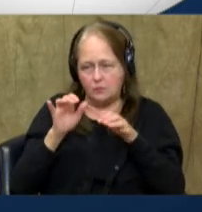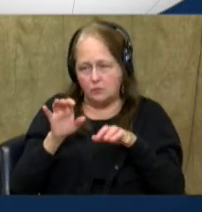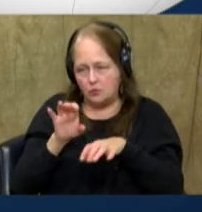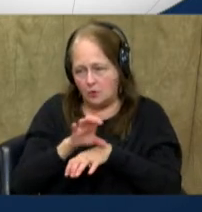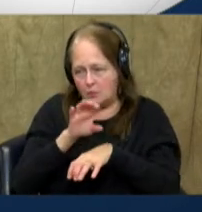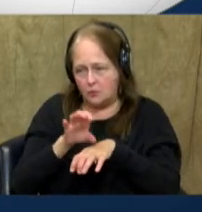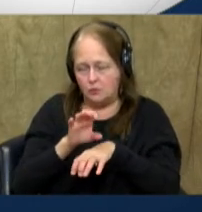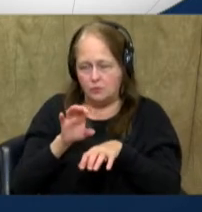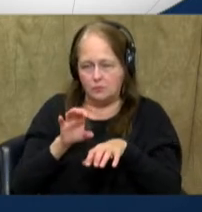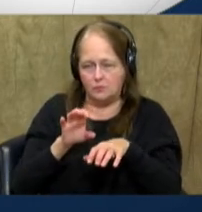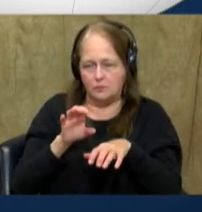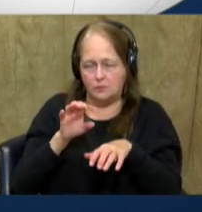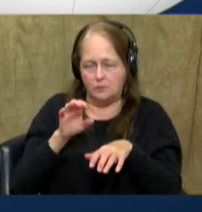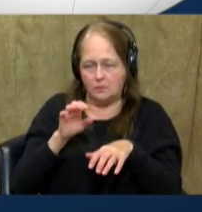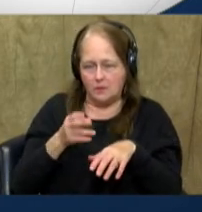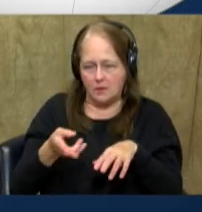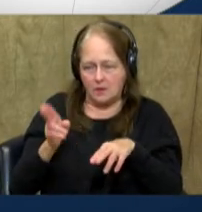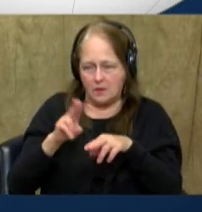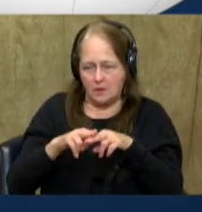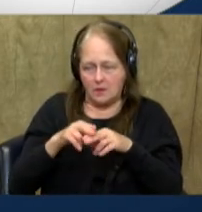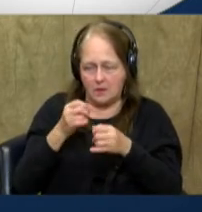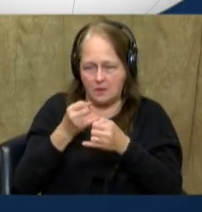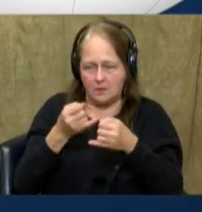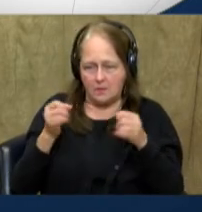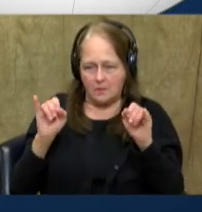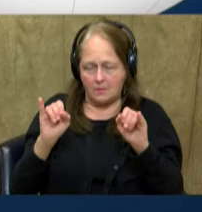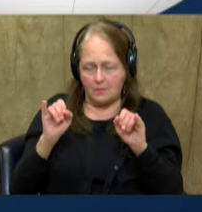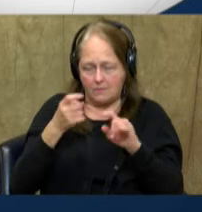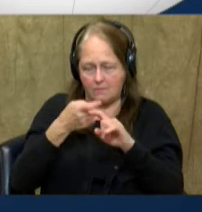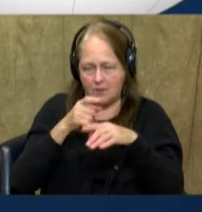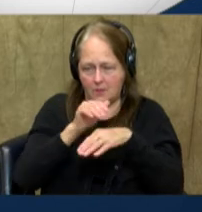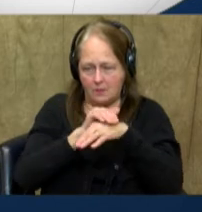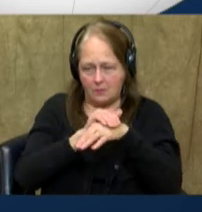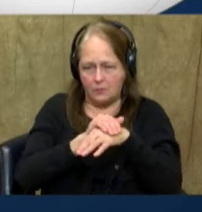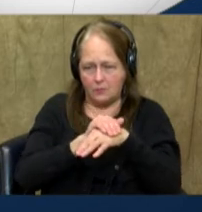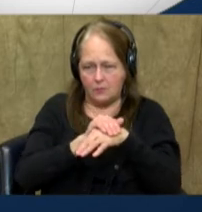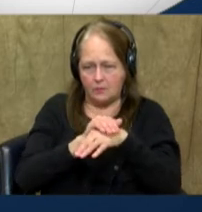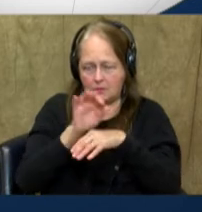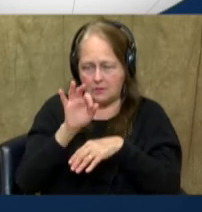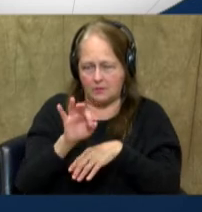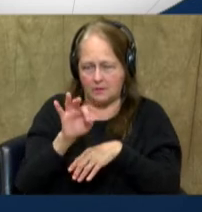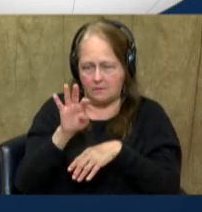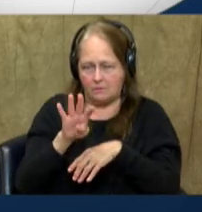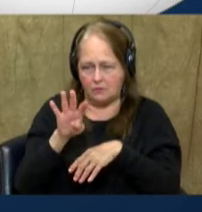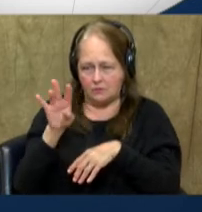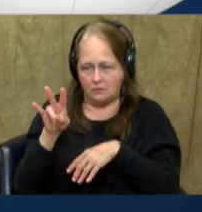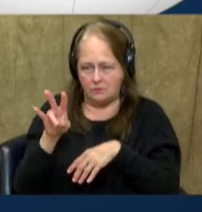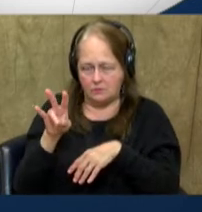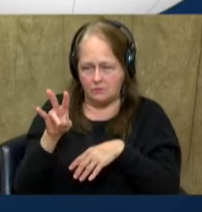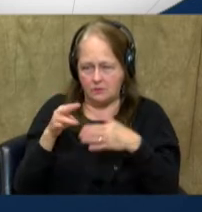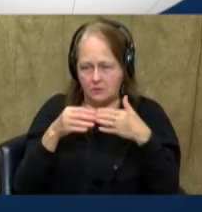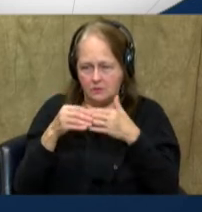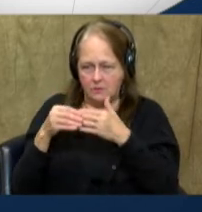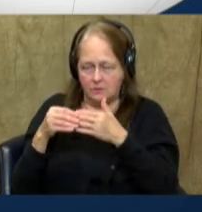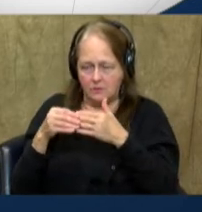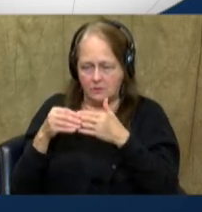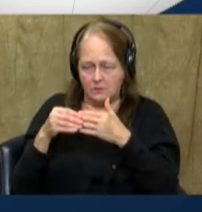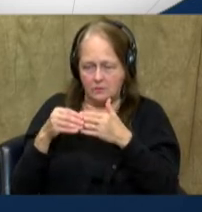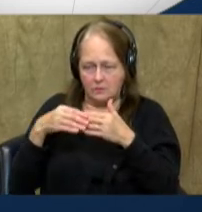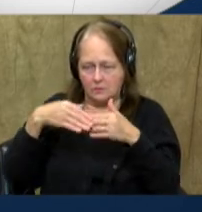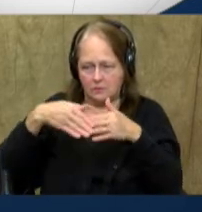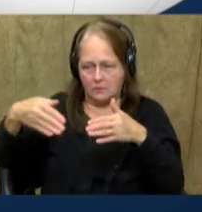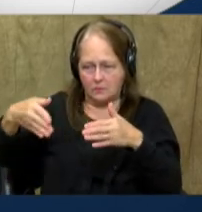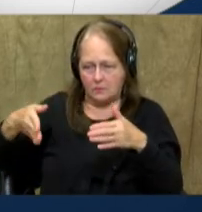And India gained independence from Britain in 1947, which led to its current borders and